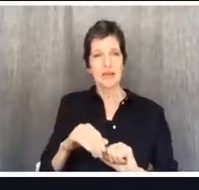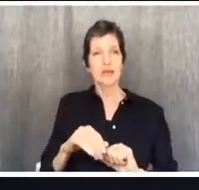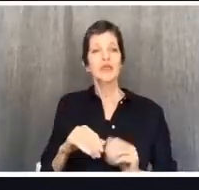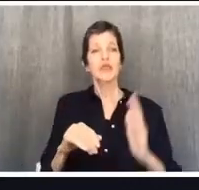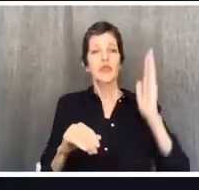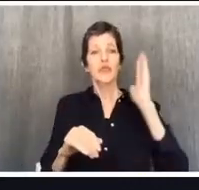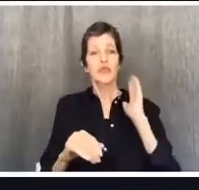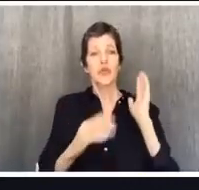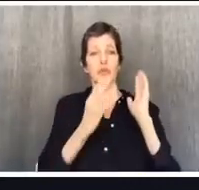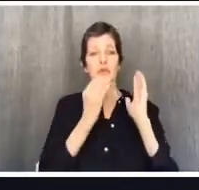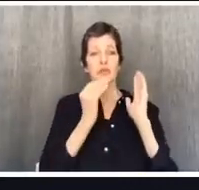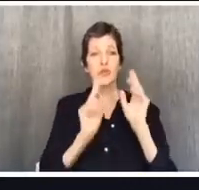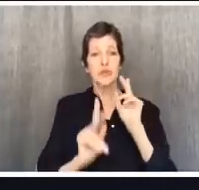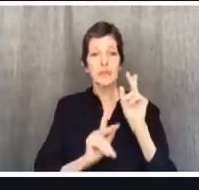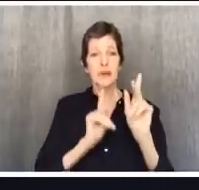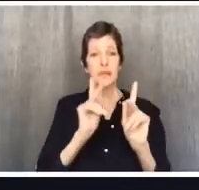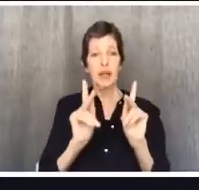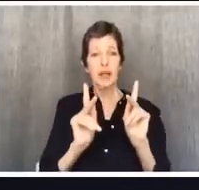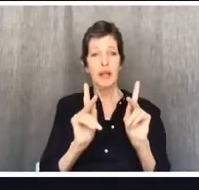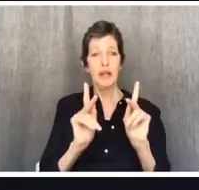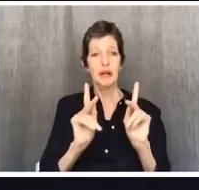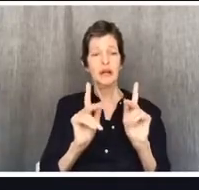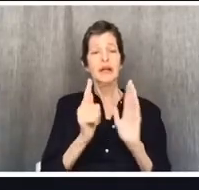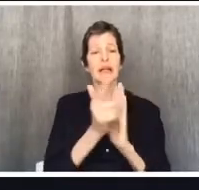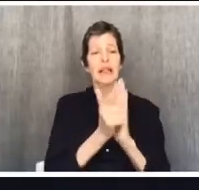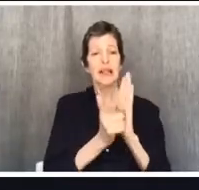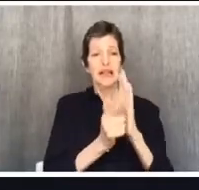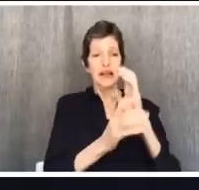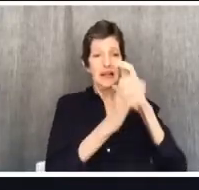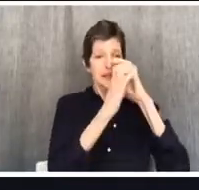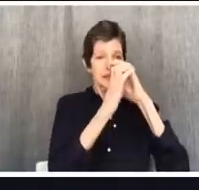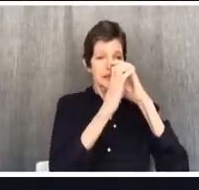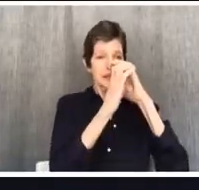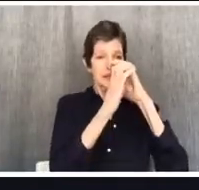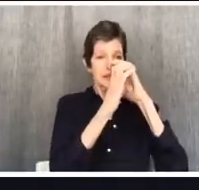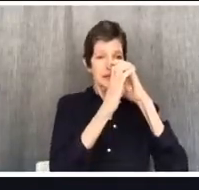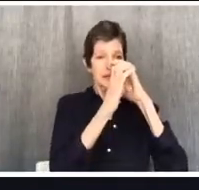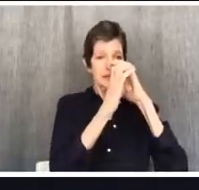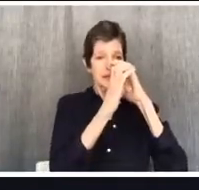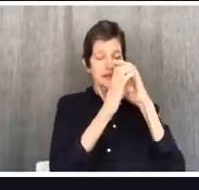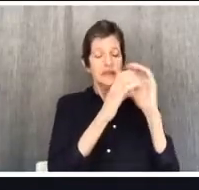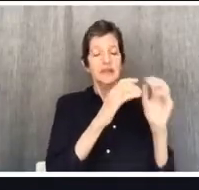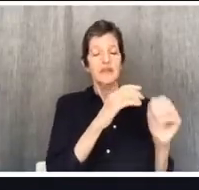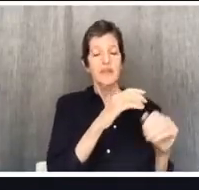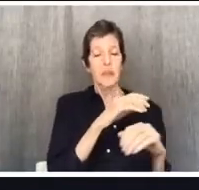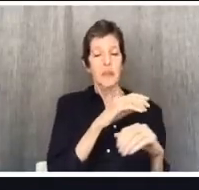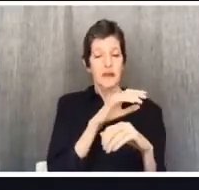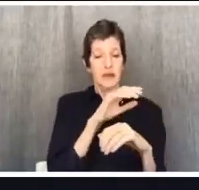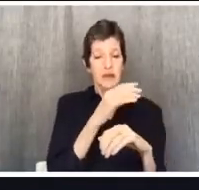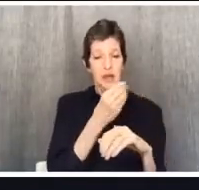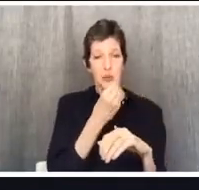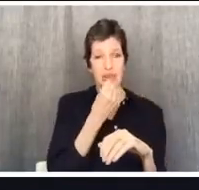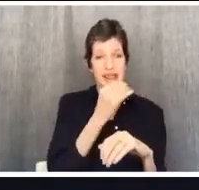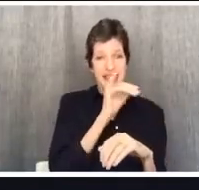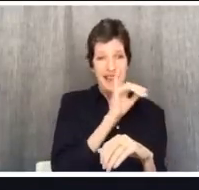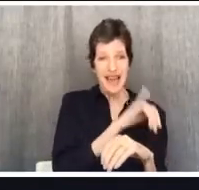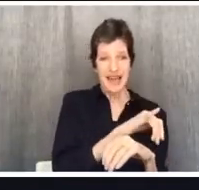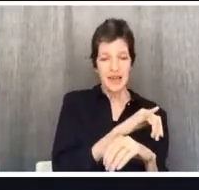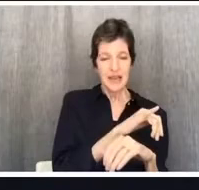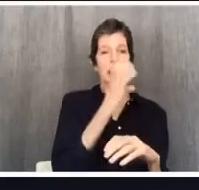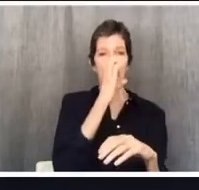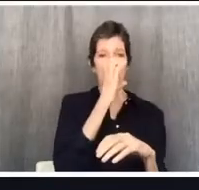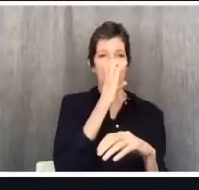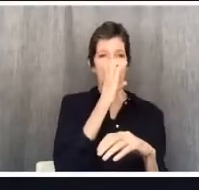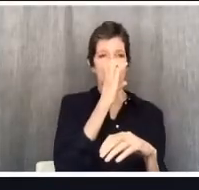Jews spent a great deal of time trying to find the origin of their meat in it if it ever been used in idol sacrifice. If you were a libertine, would